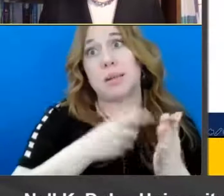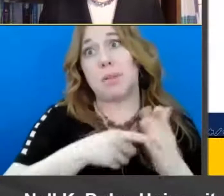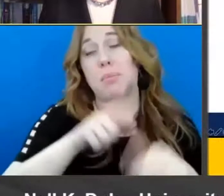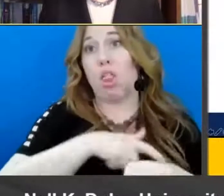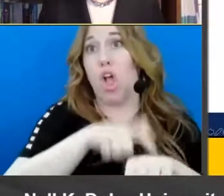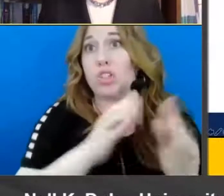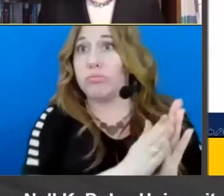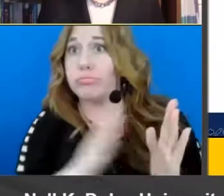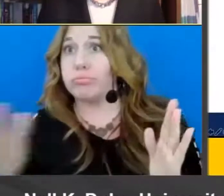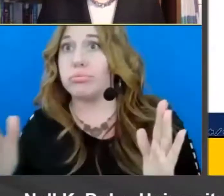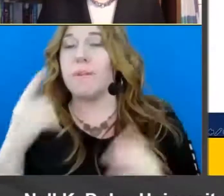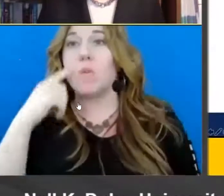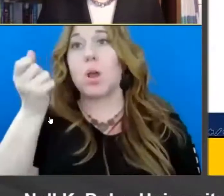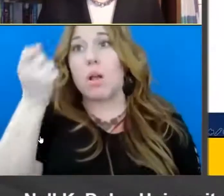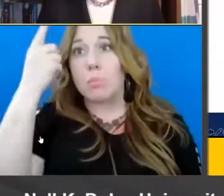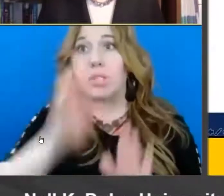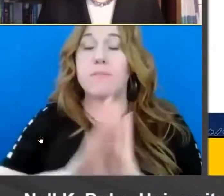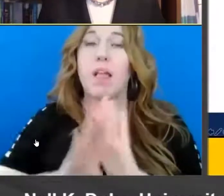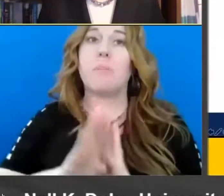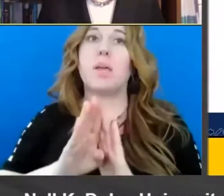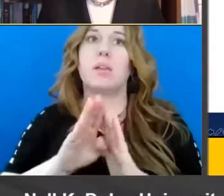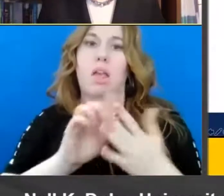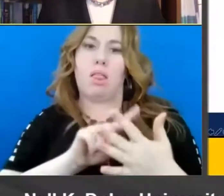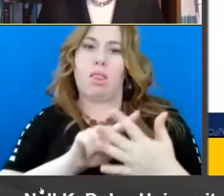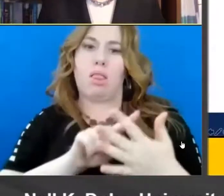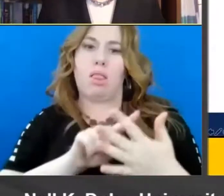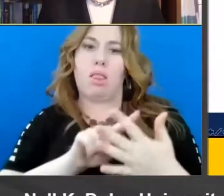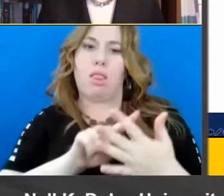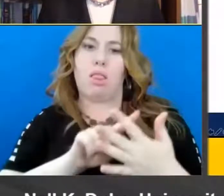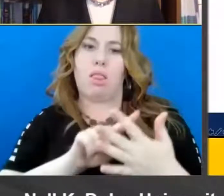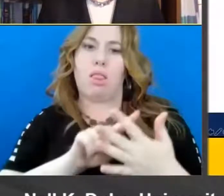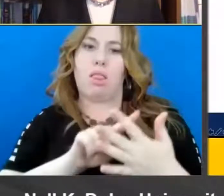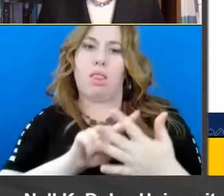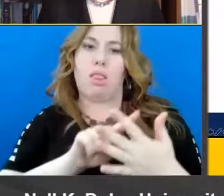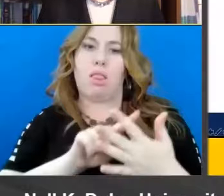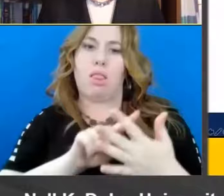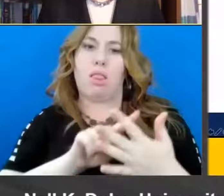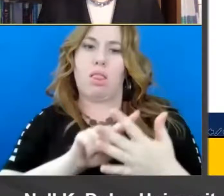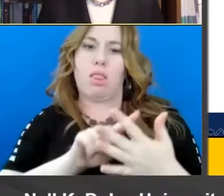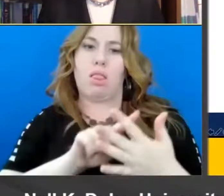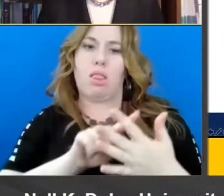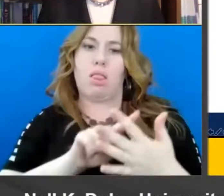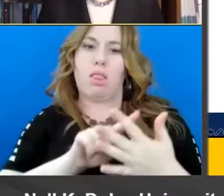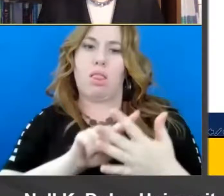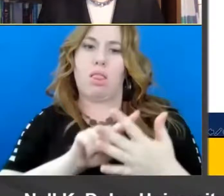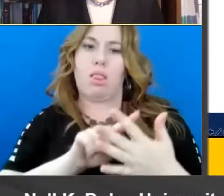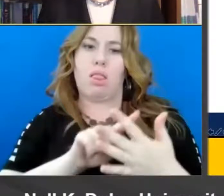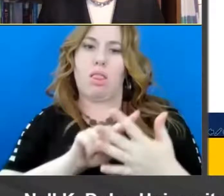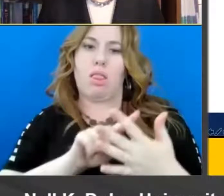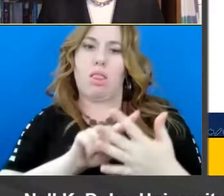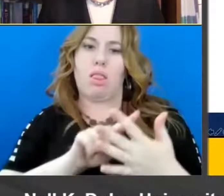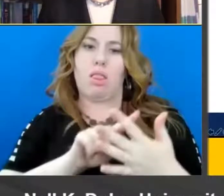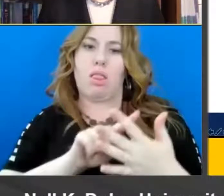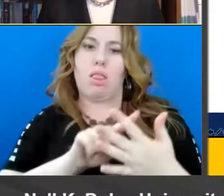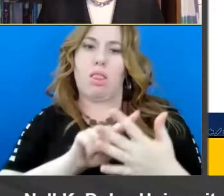development and um those studies date back actually a lot of this research is actually it becomes caregivers